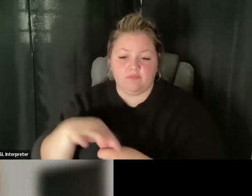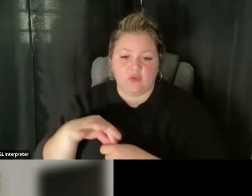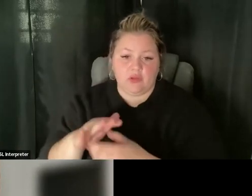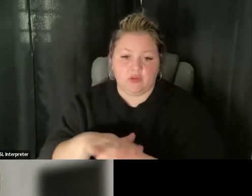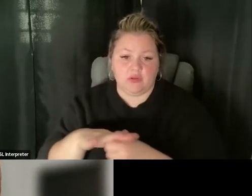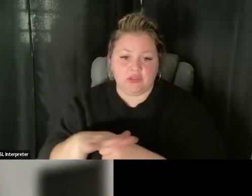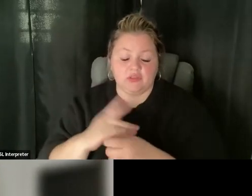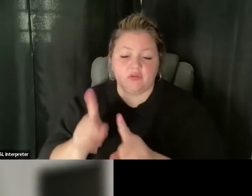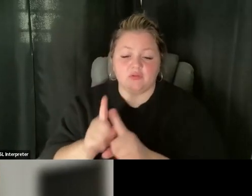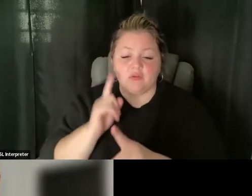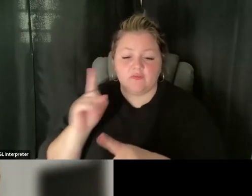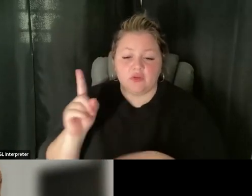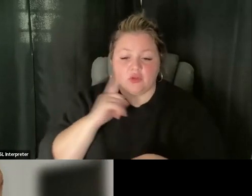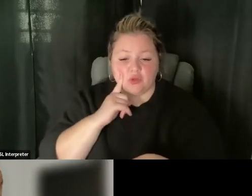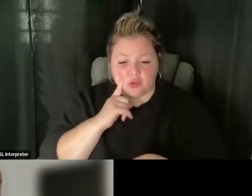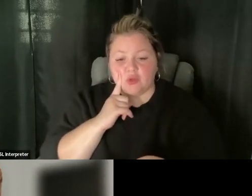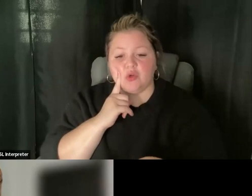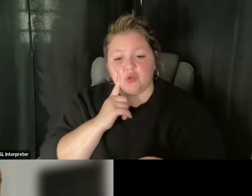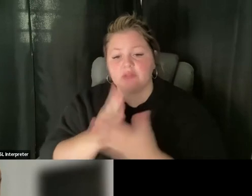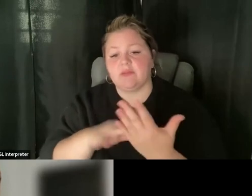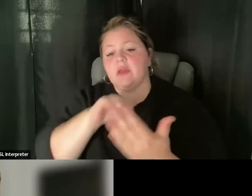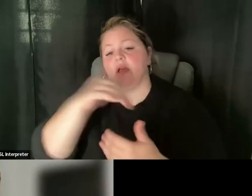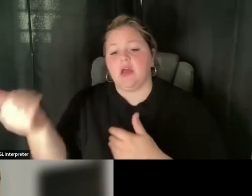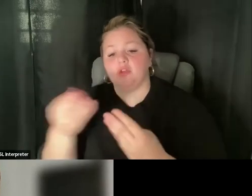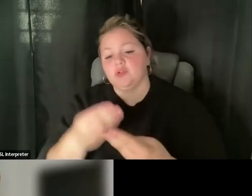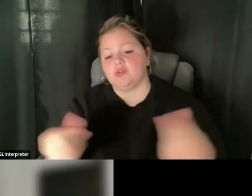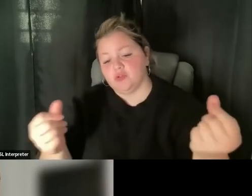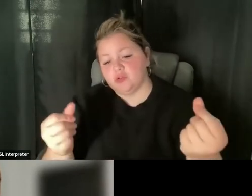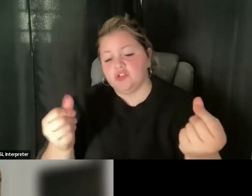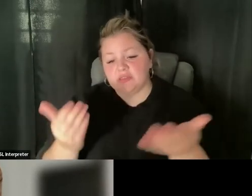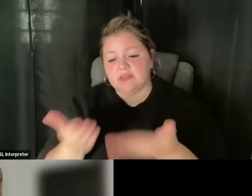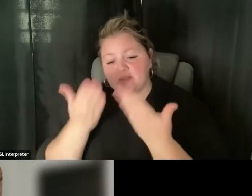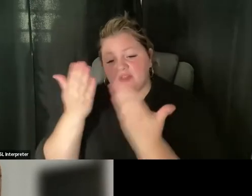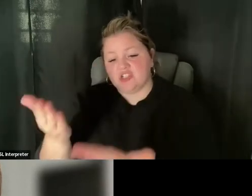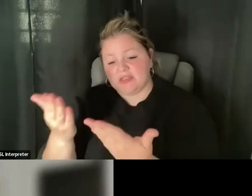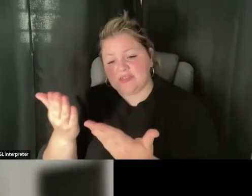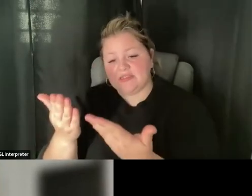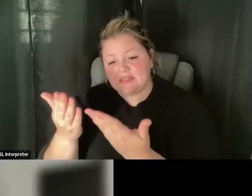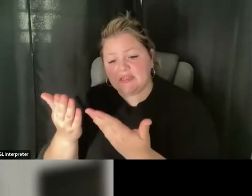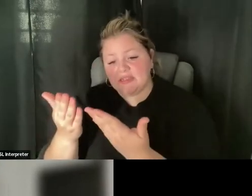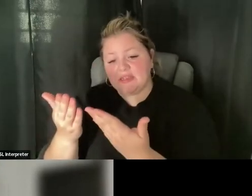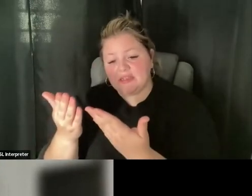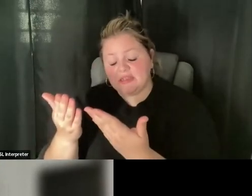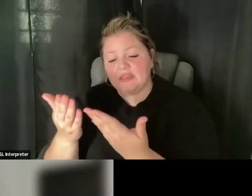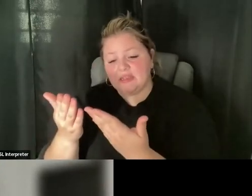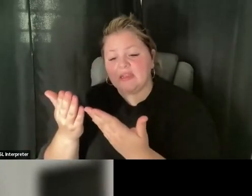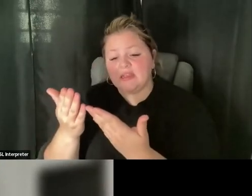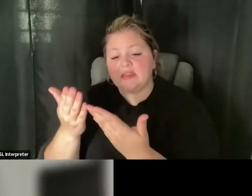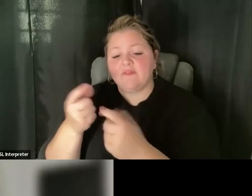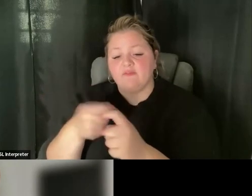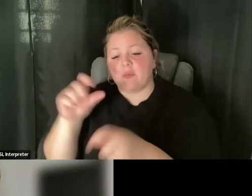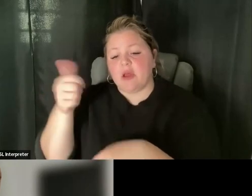number of alternative solutions be suggested by advocates in the Deaf community. Um,